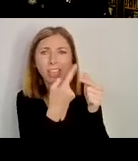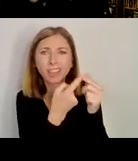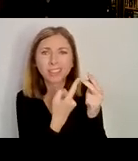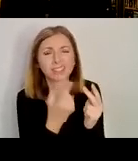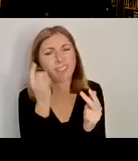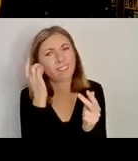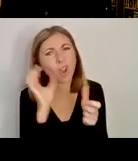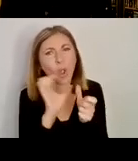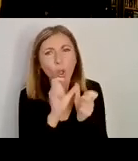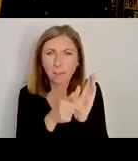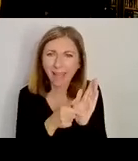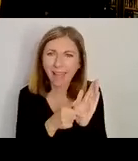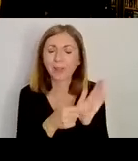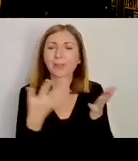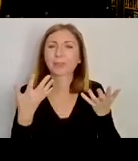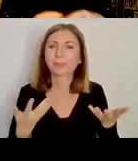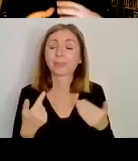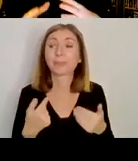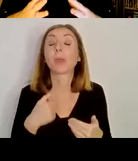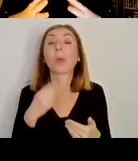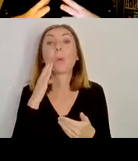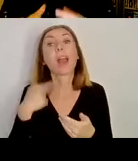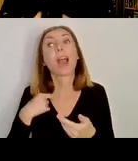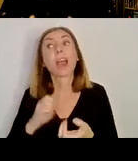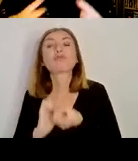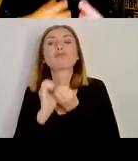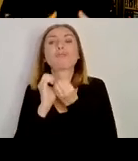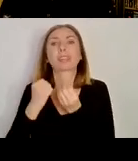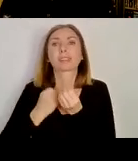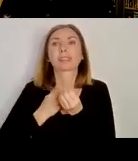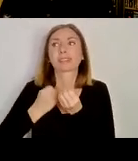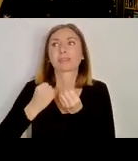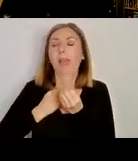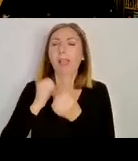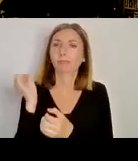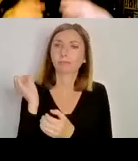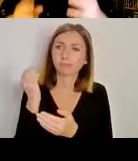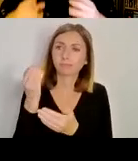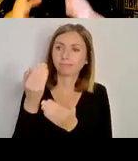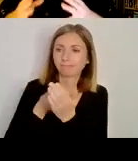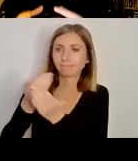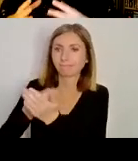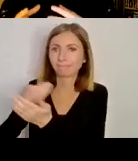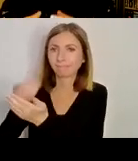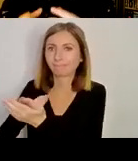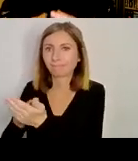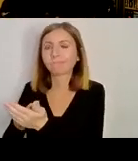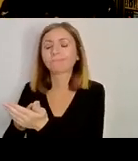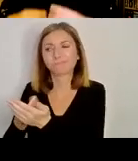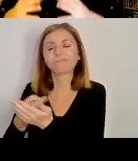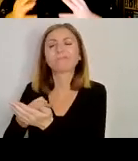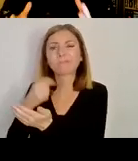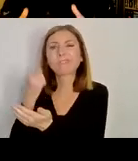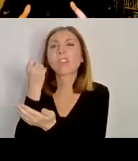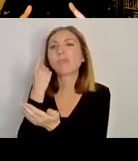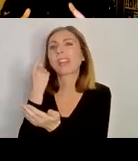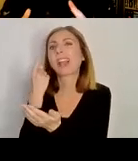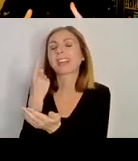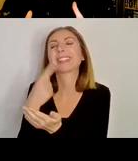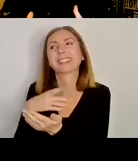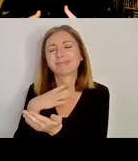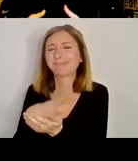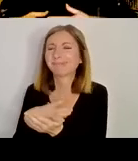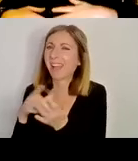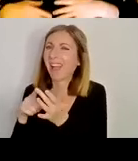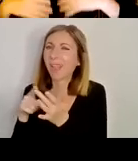until I started putting together the elements of this paper that it became really clear to me to what extent this